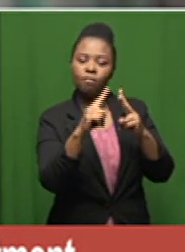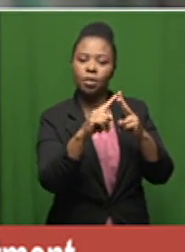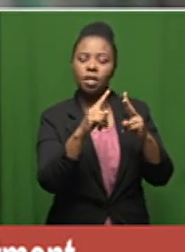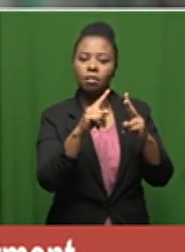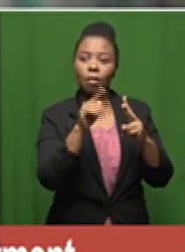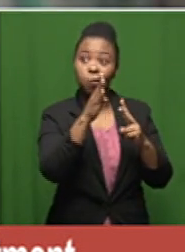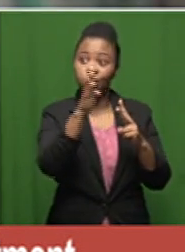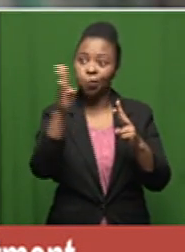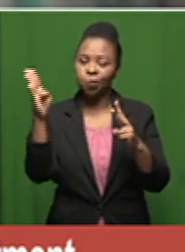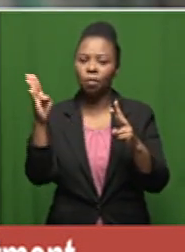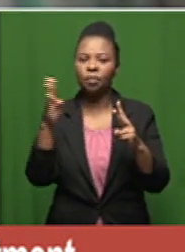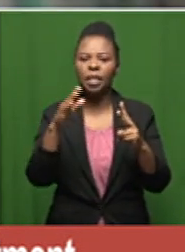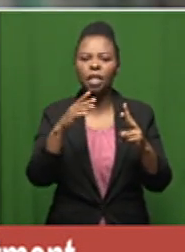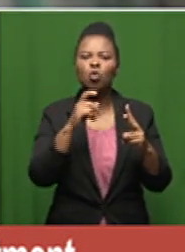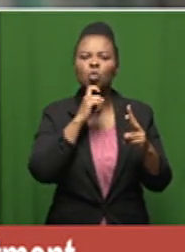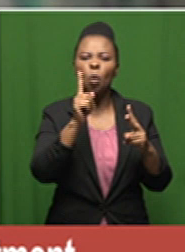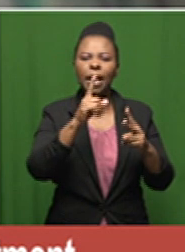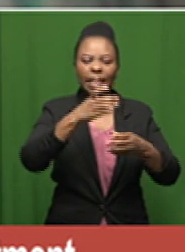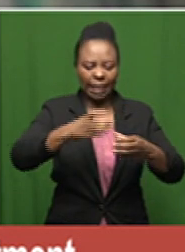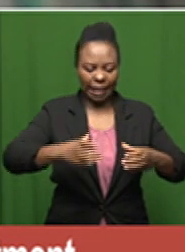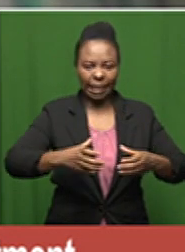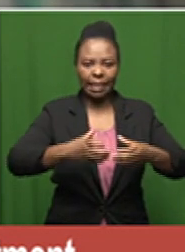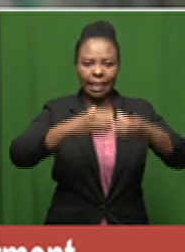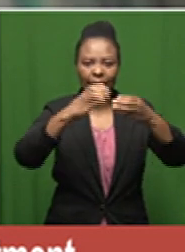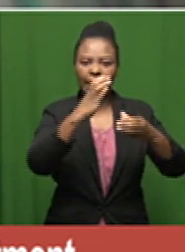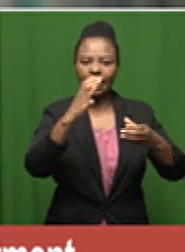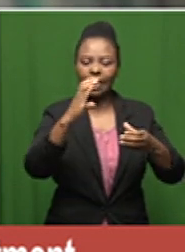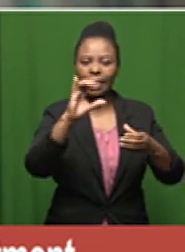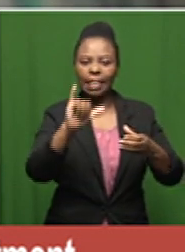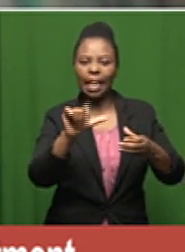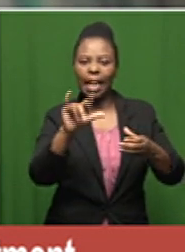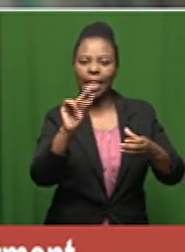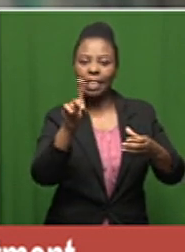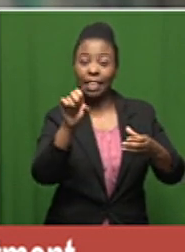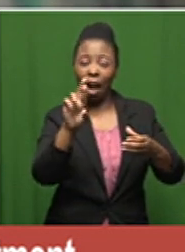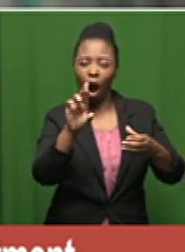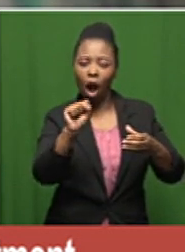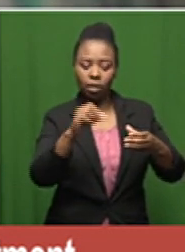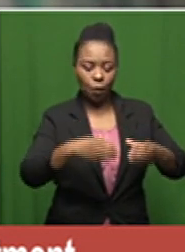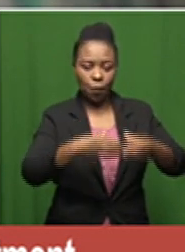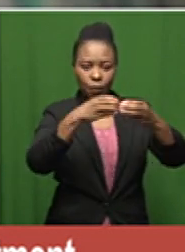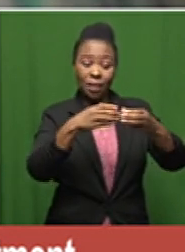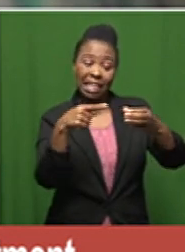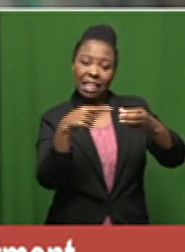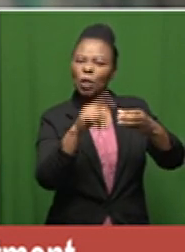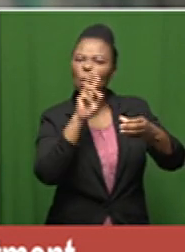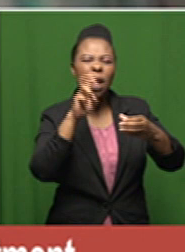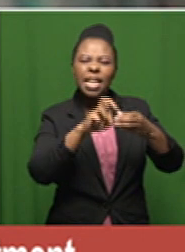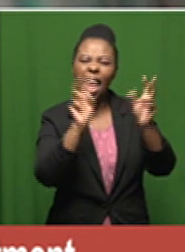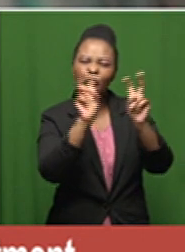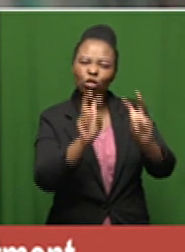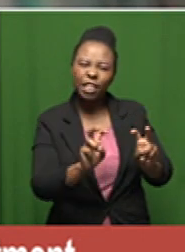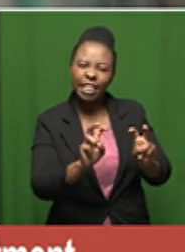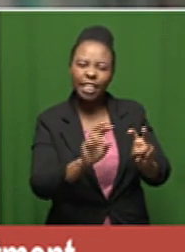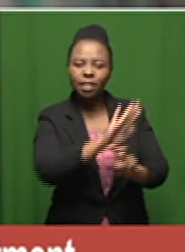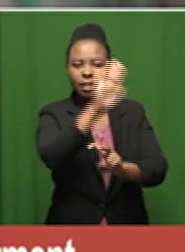out there are cylinders but they are fairly rapidly depleted but they don't require electricity then you've got the